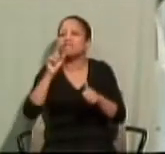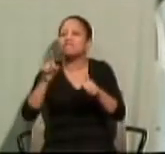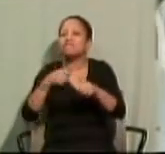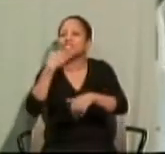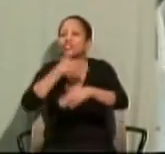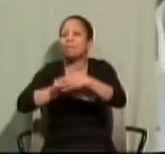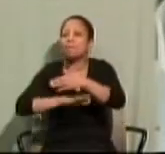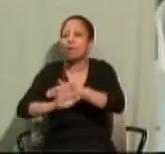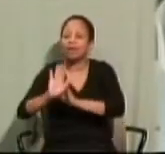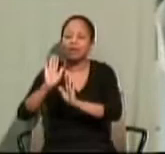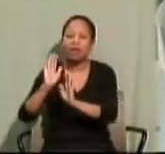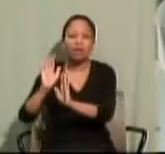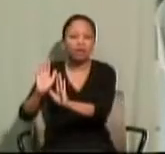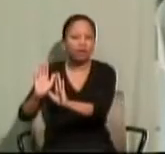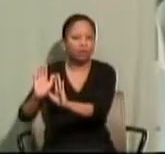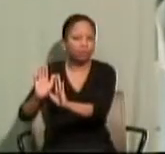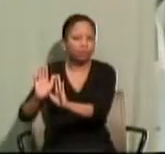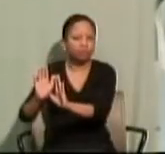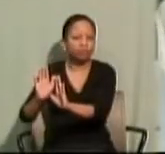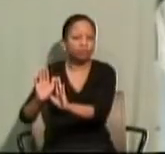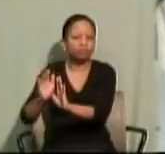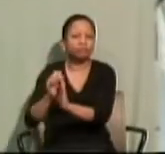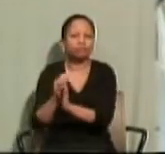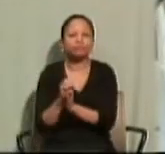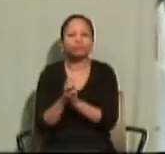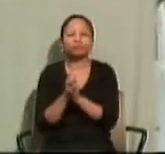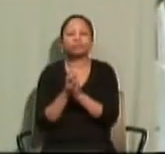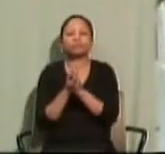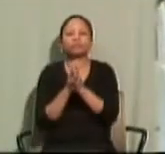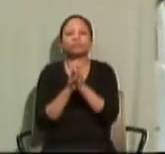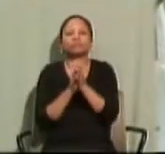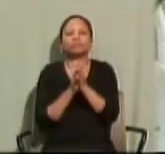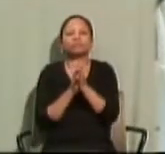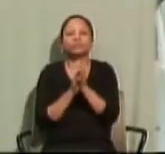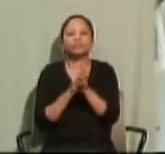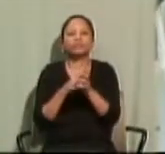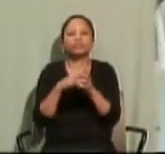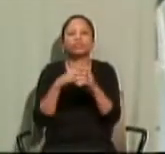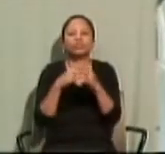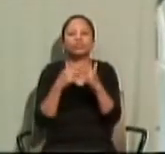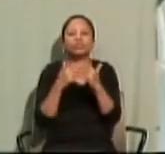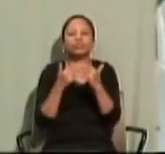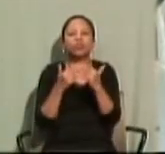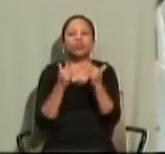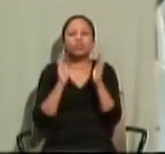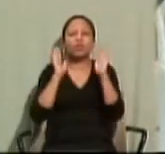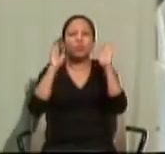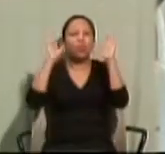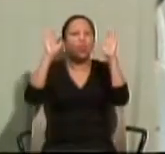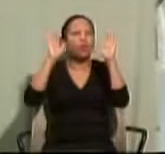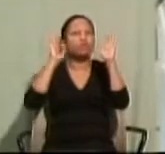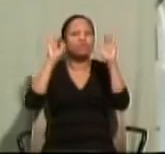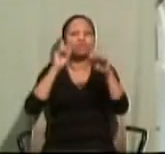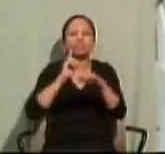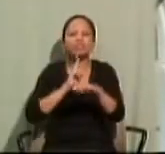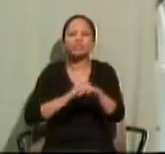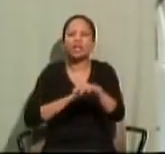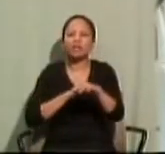And therefore, that wonderful event was commemorated in the Jewish law,